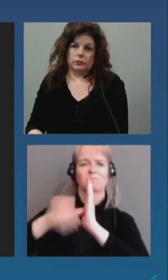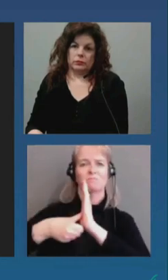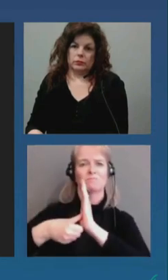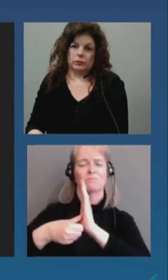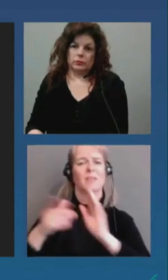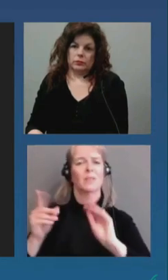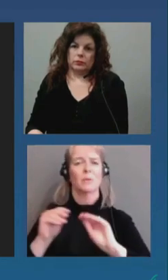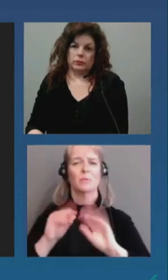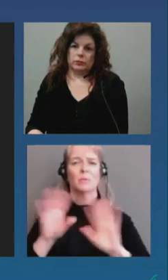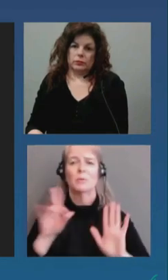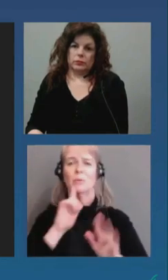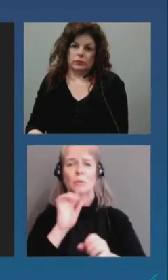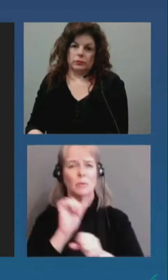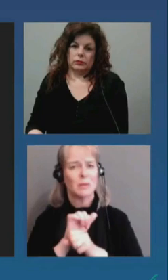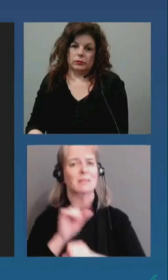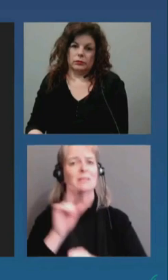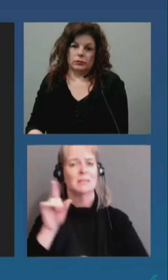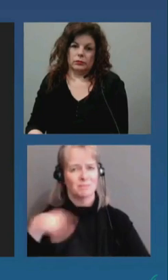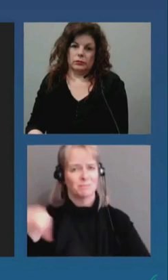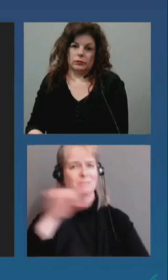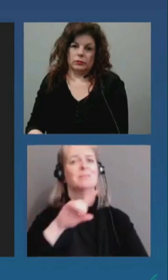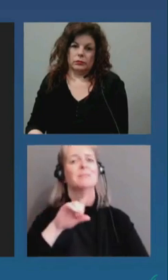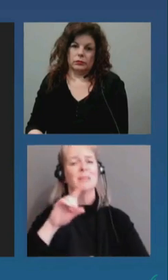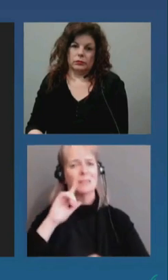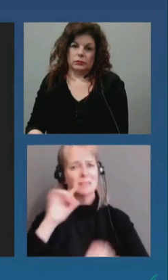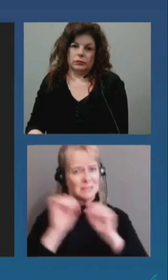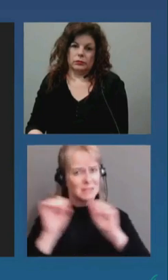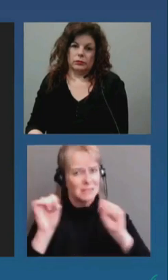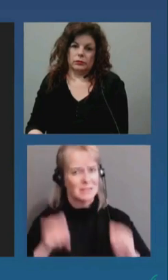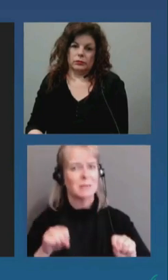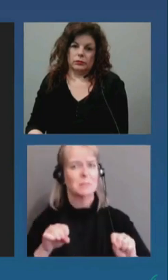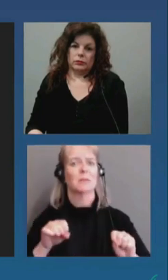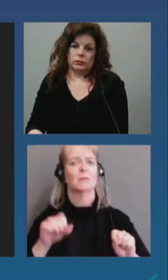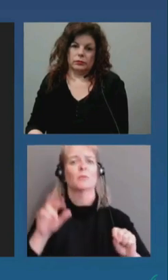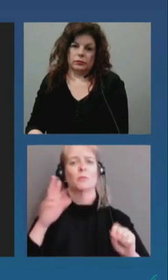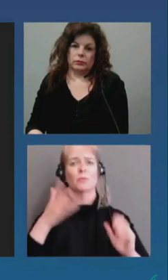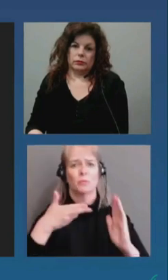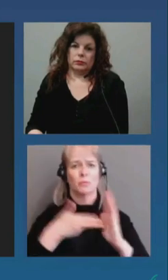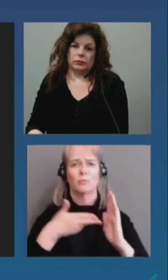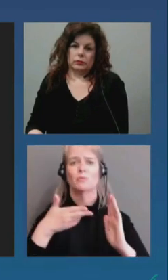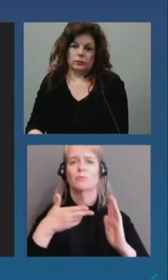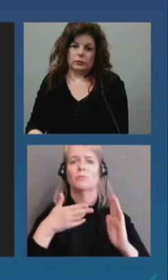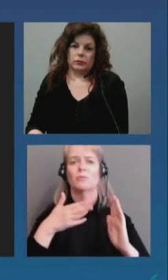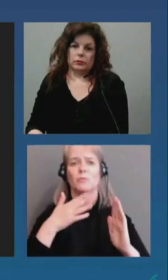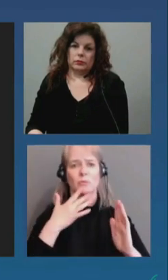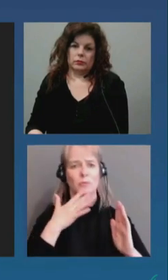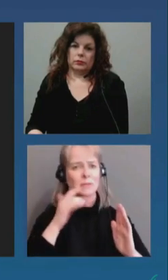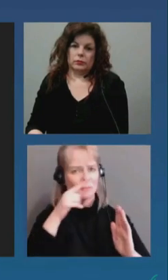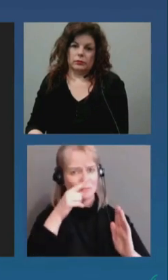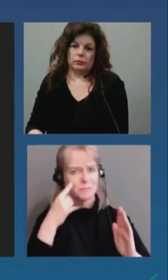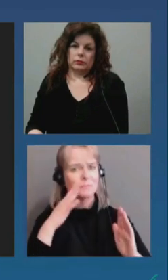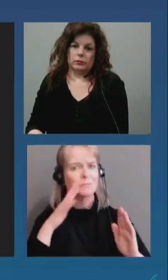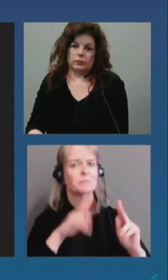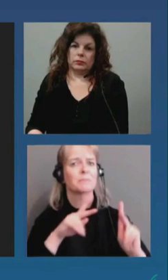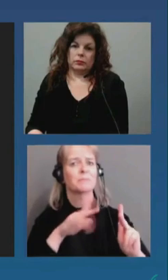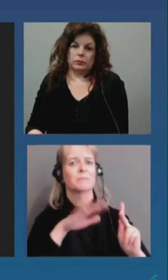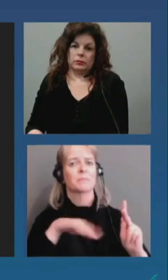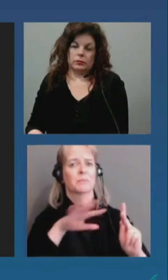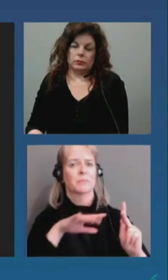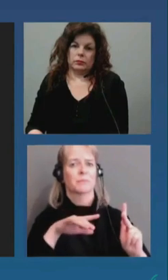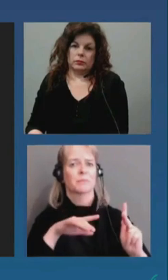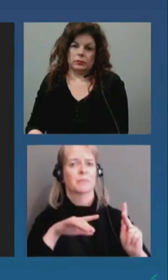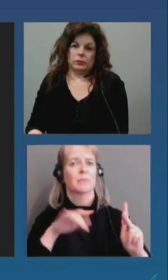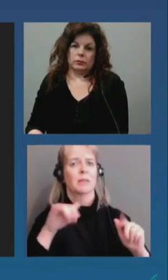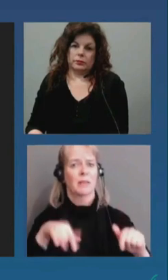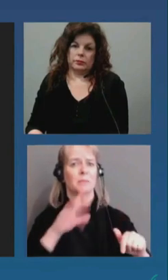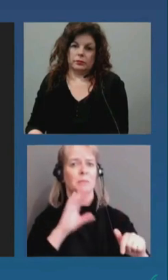and in our justice system. As a police service and as our police service members, we're sworn